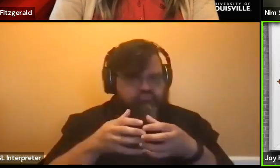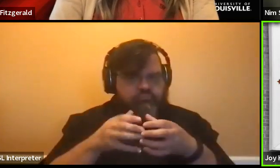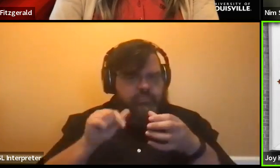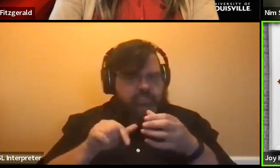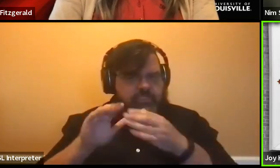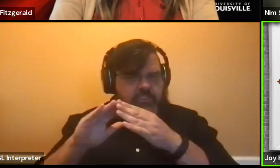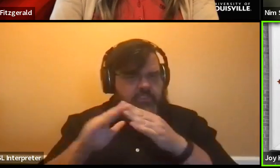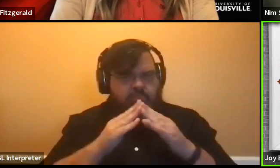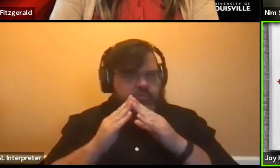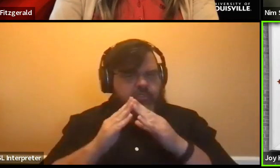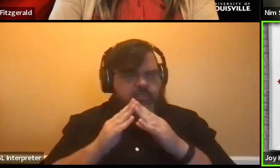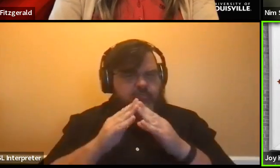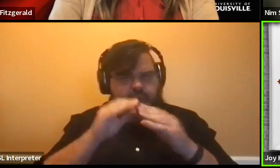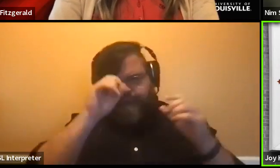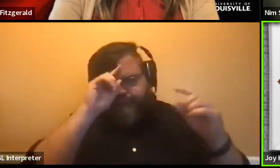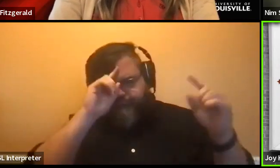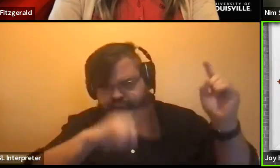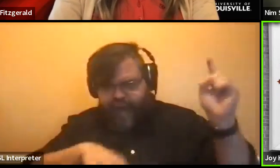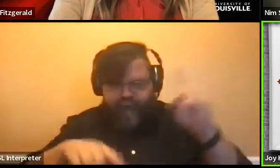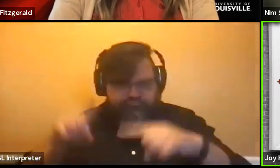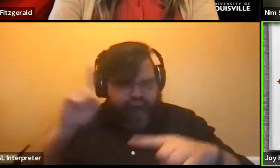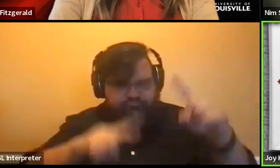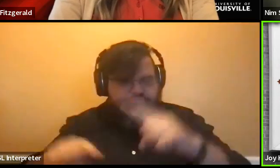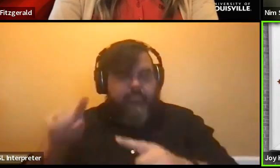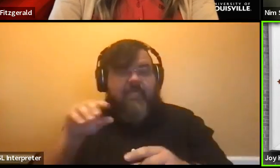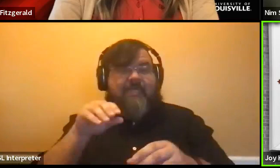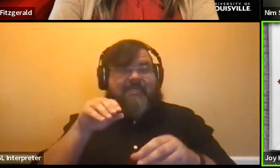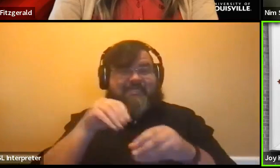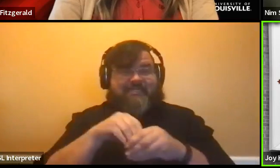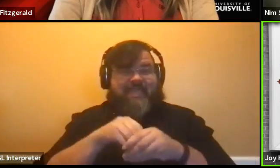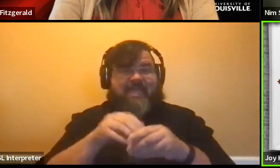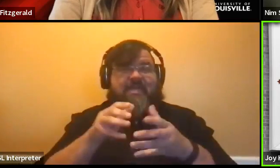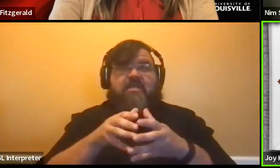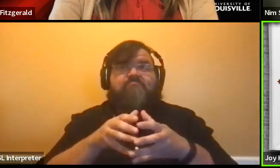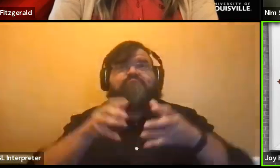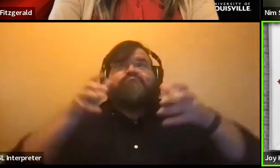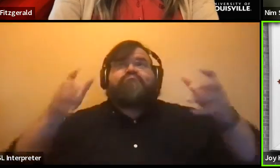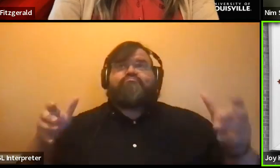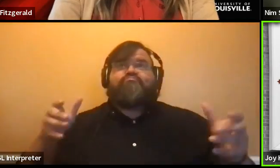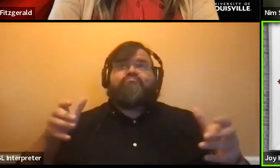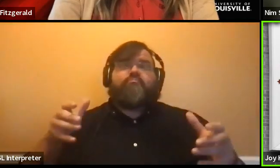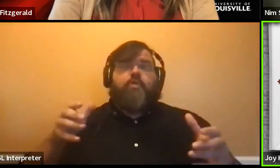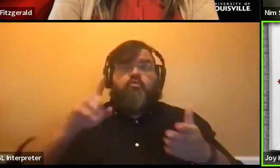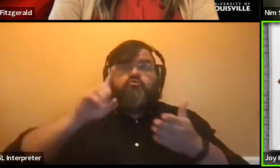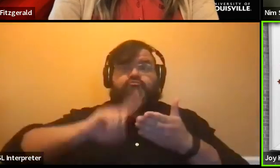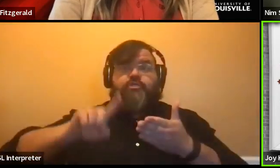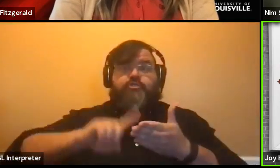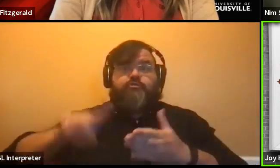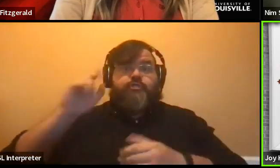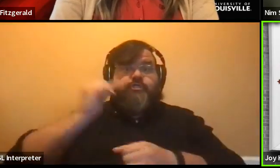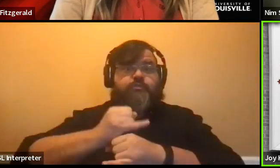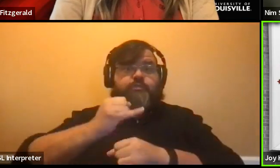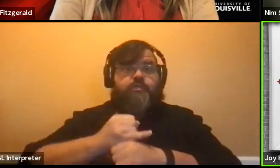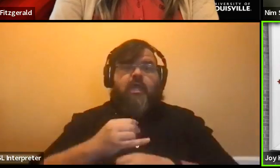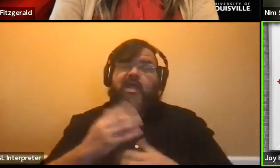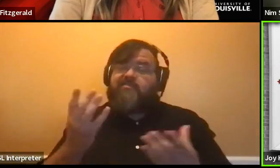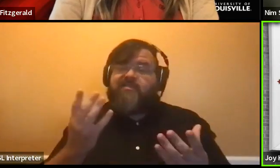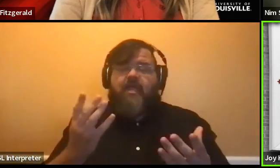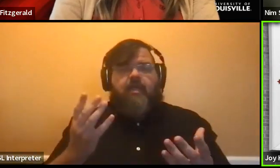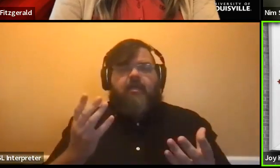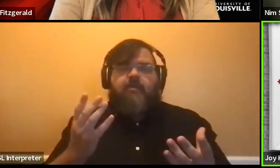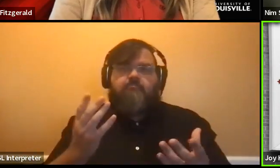inside a larger research institution. And research institution or